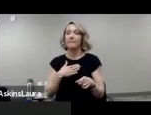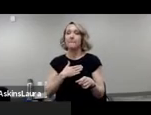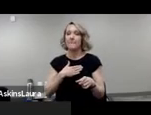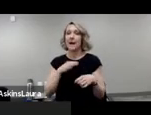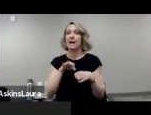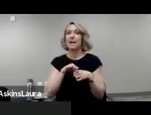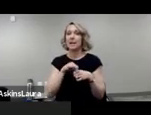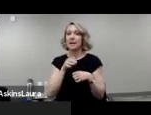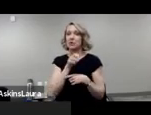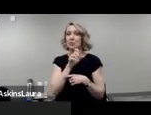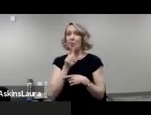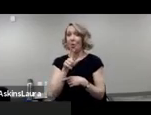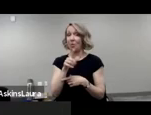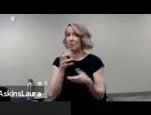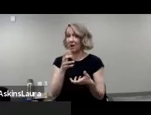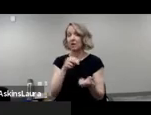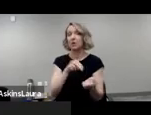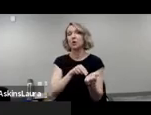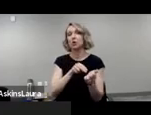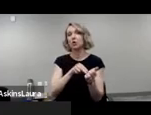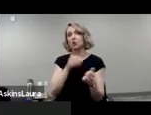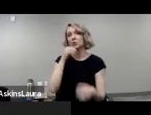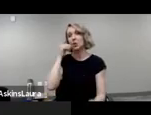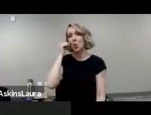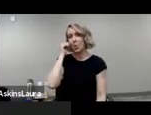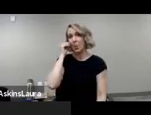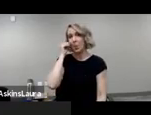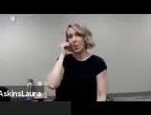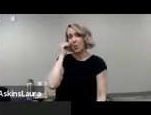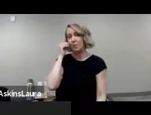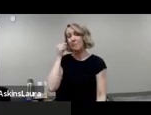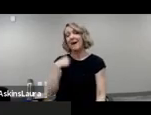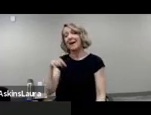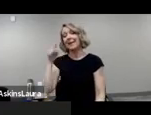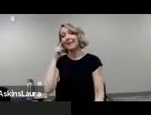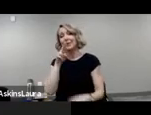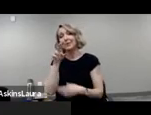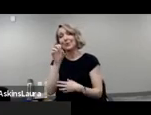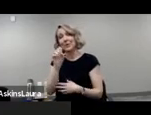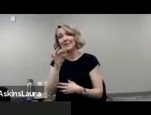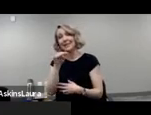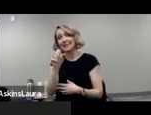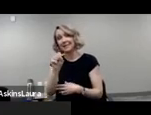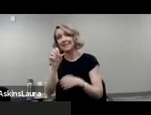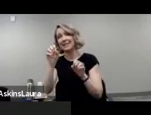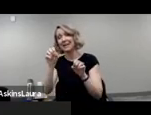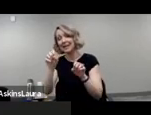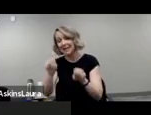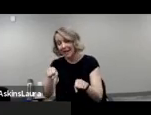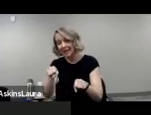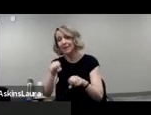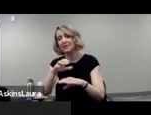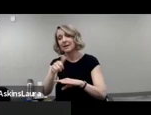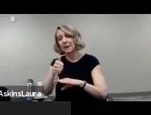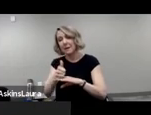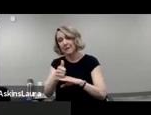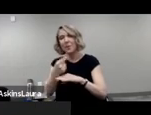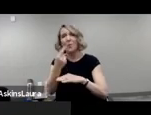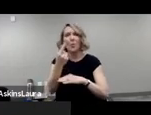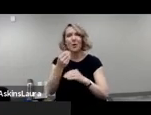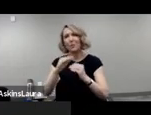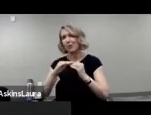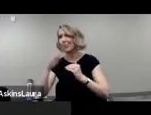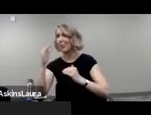I think the U.S. census can make one or more of their local places of